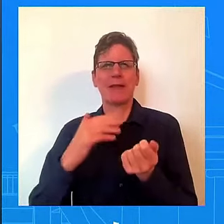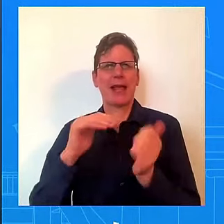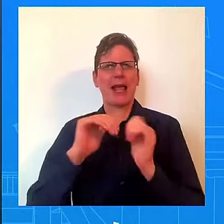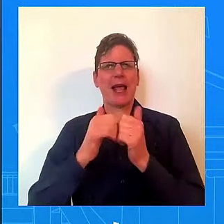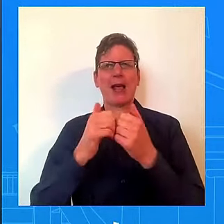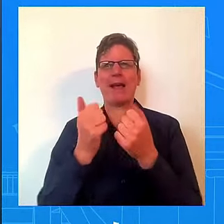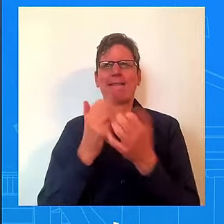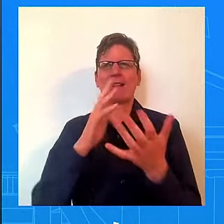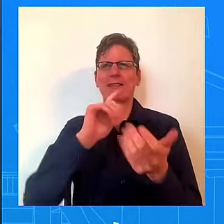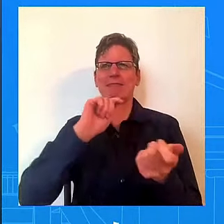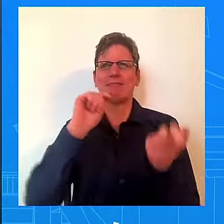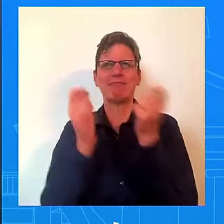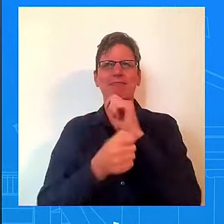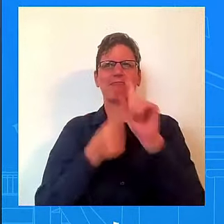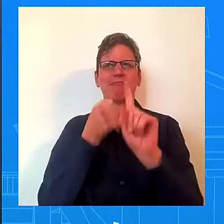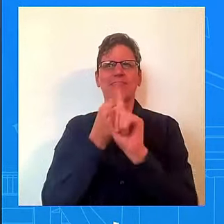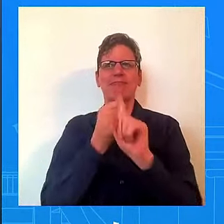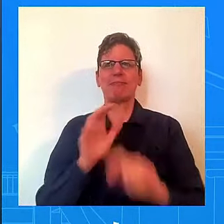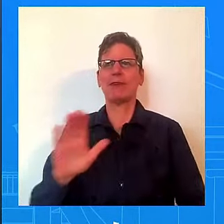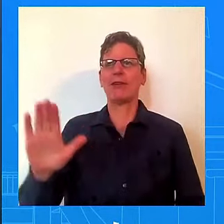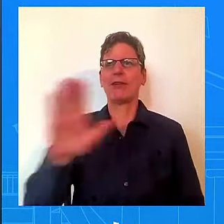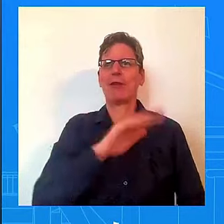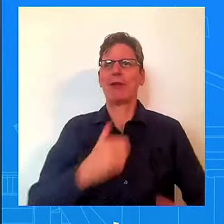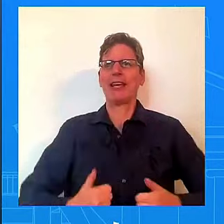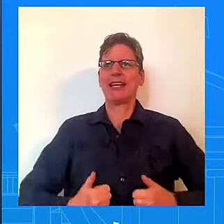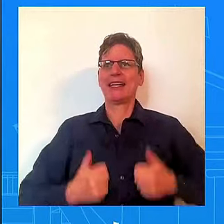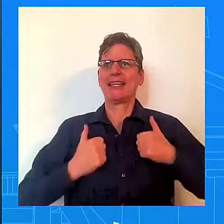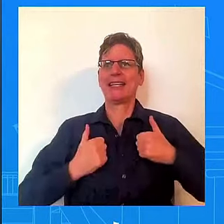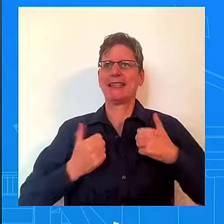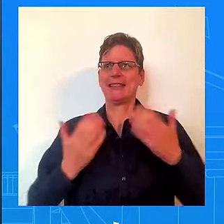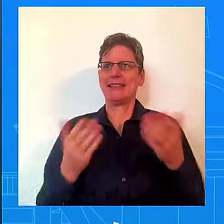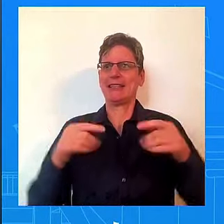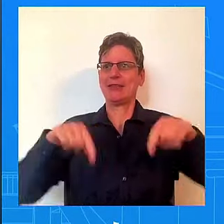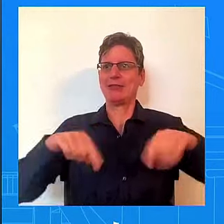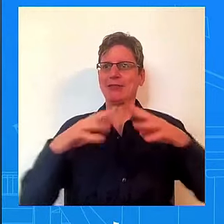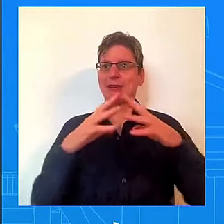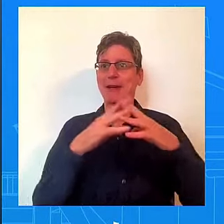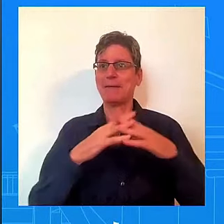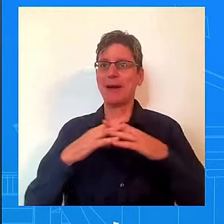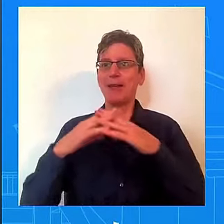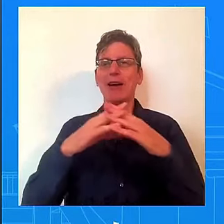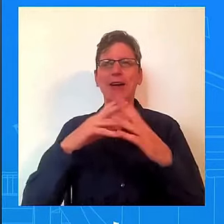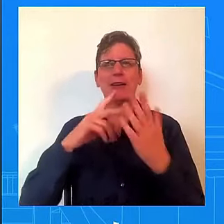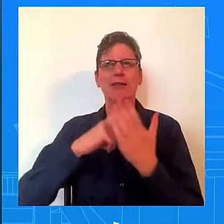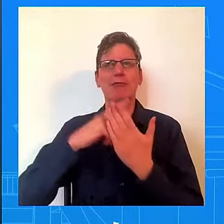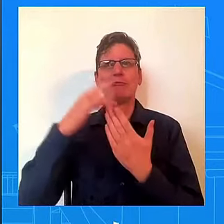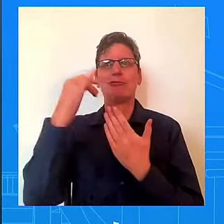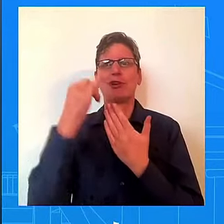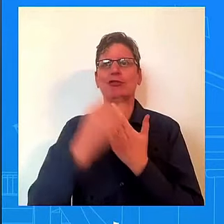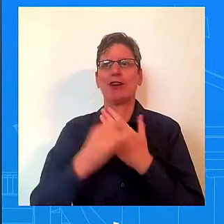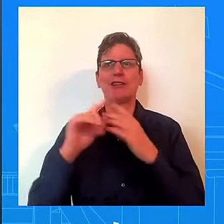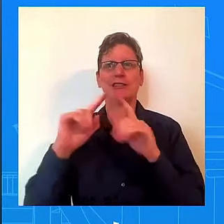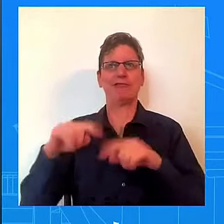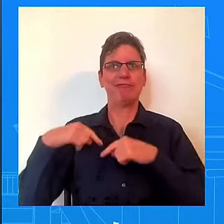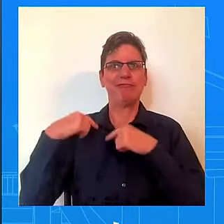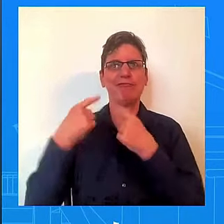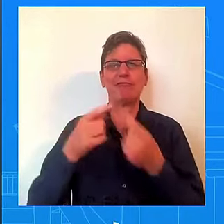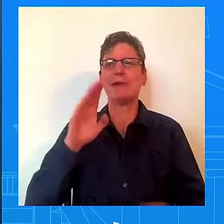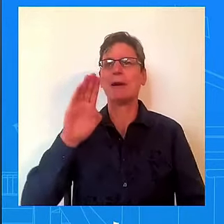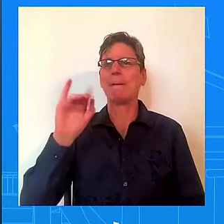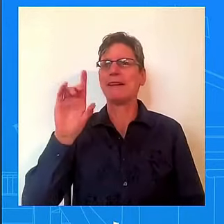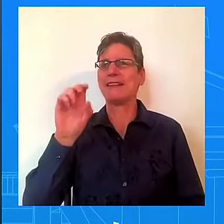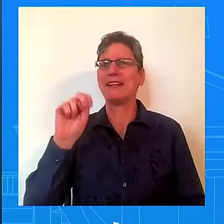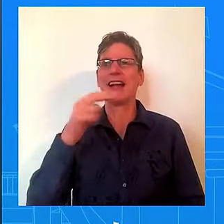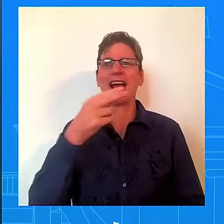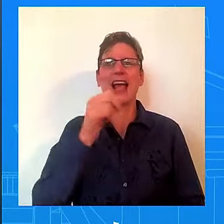the historic progress that the Biden-Harris administration has made in job creation, health care access, and so many other critical